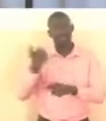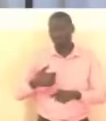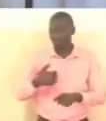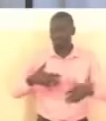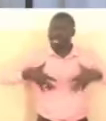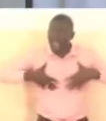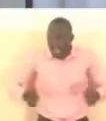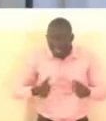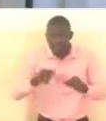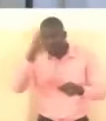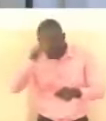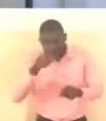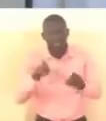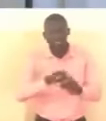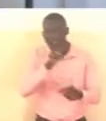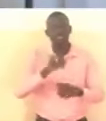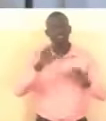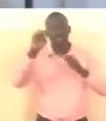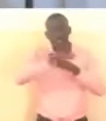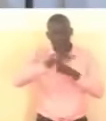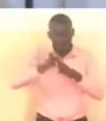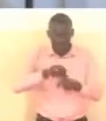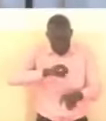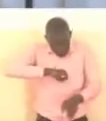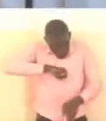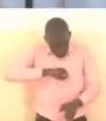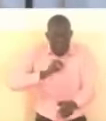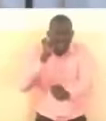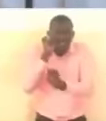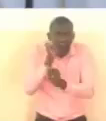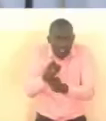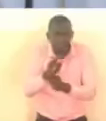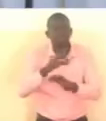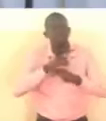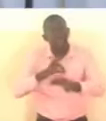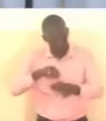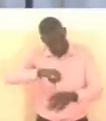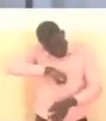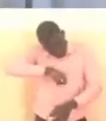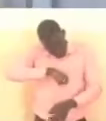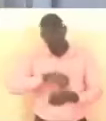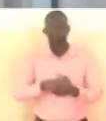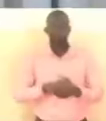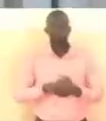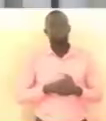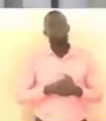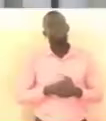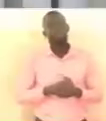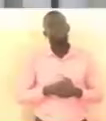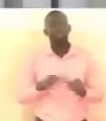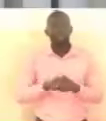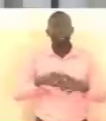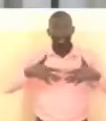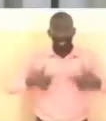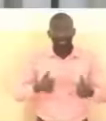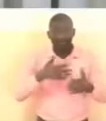and the resilience of the economy are of special interest to my government accordingly